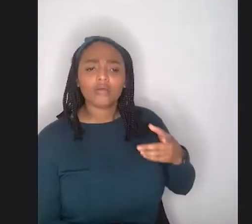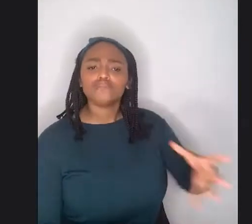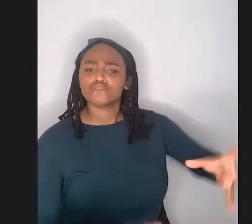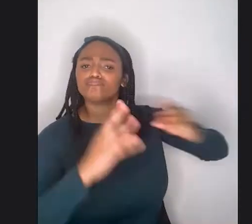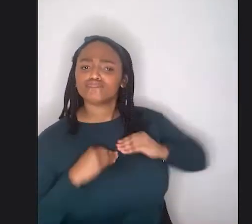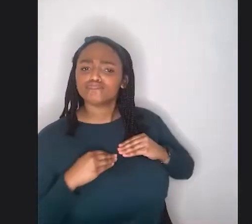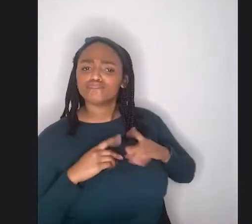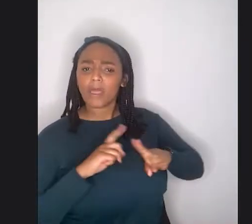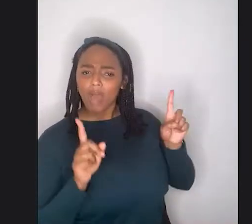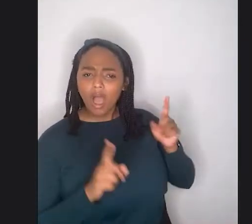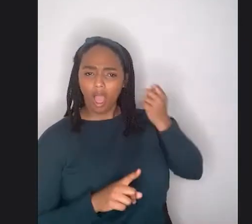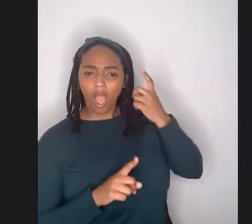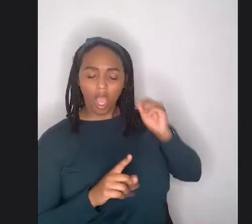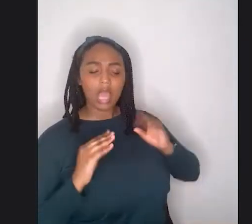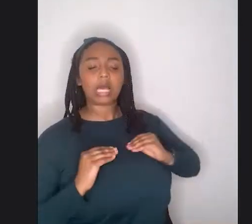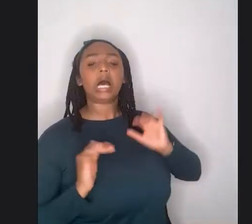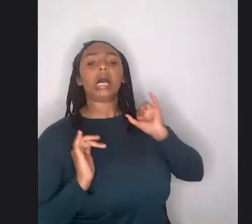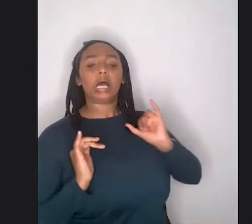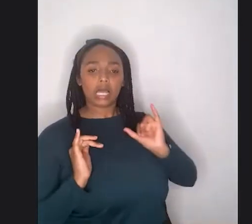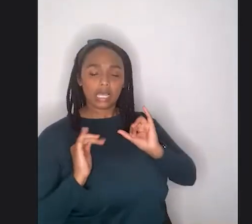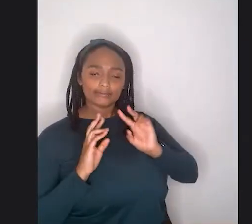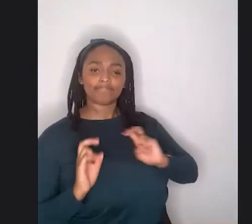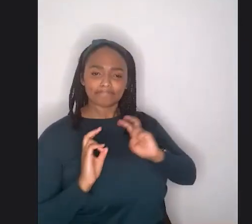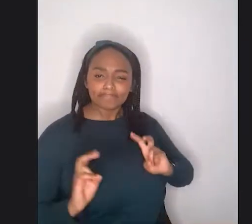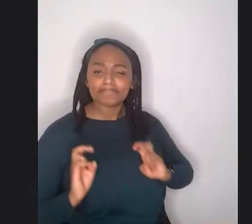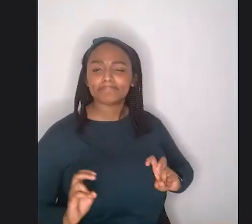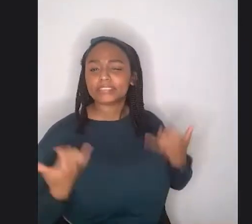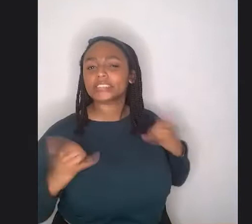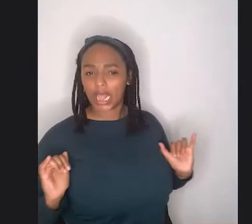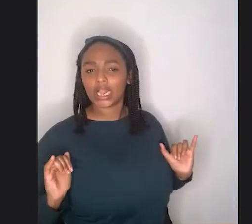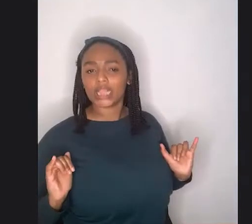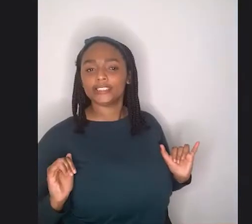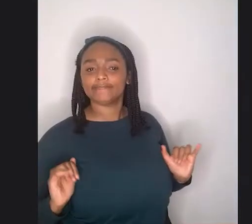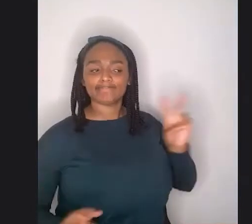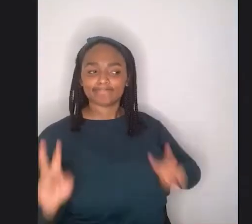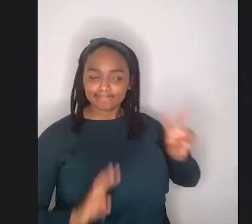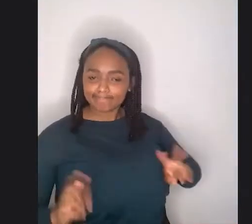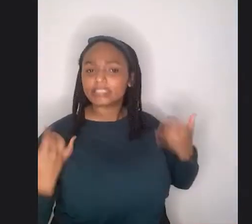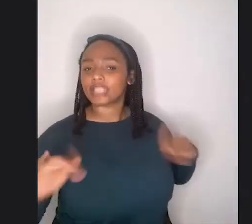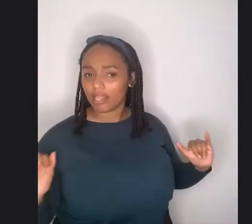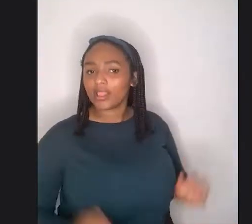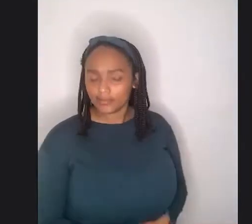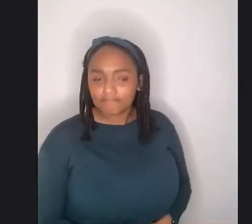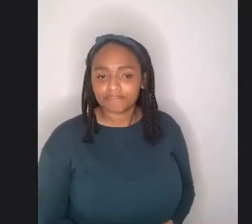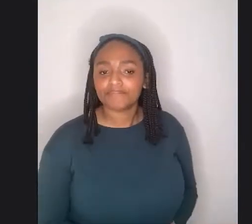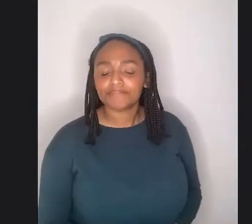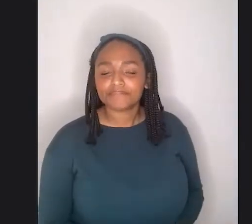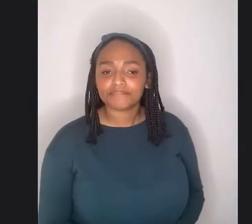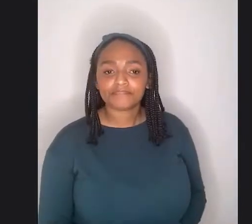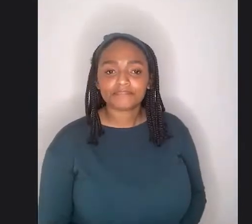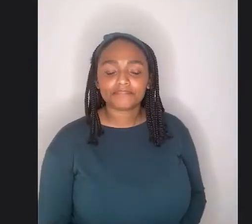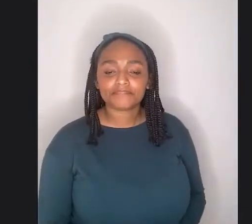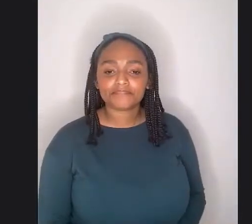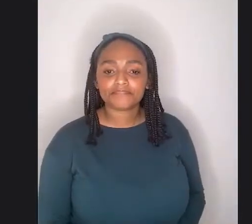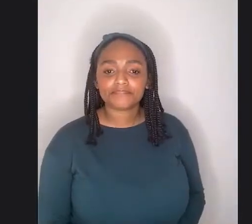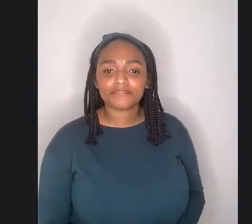lightly. I take it with a slight pinch of salt. I don't, um, you know, I don't, uh, think of myself as some, like,